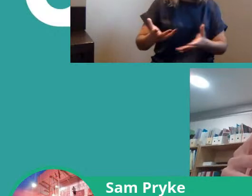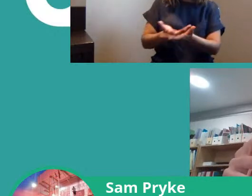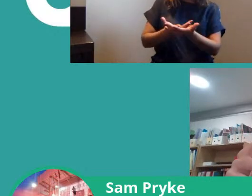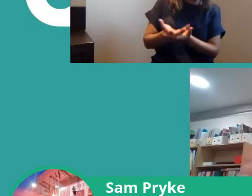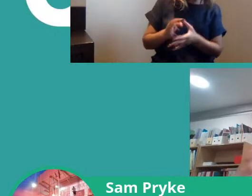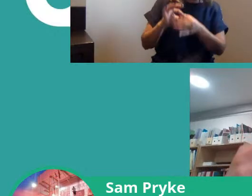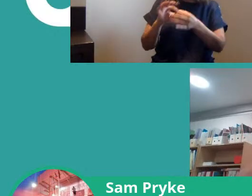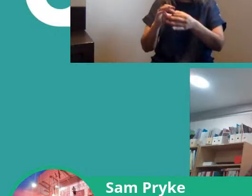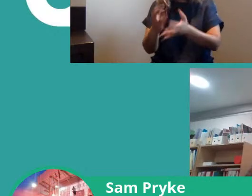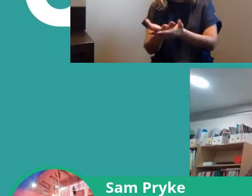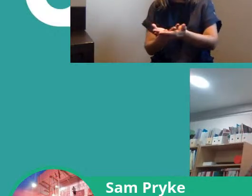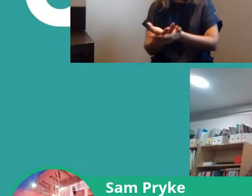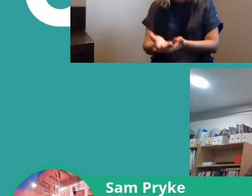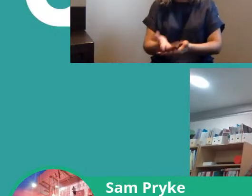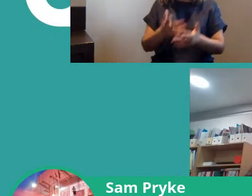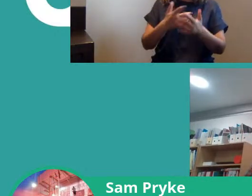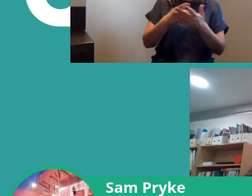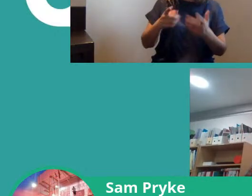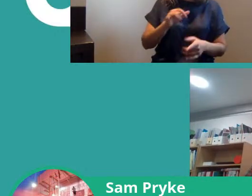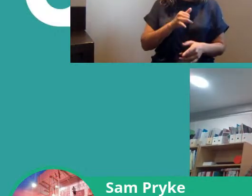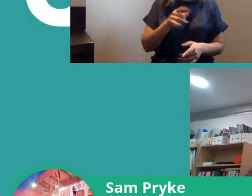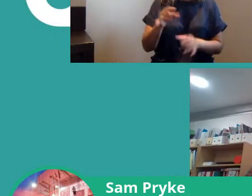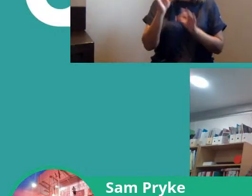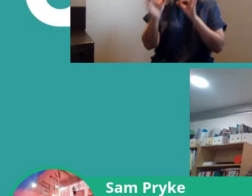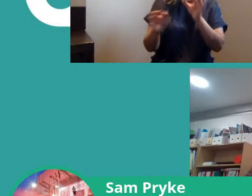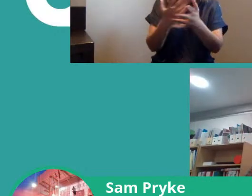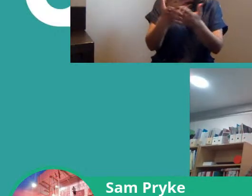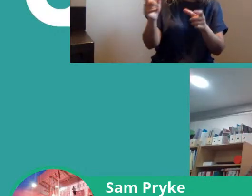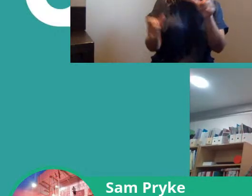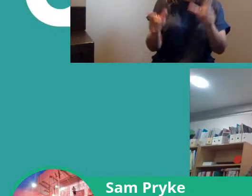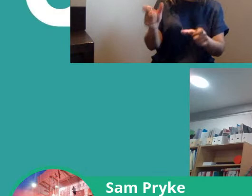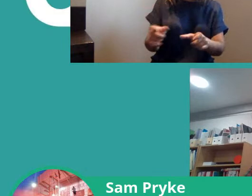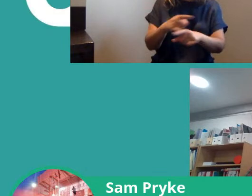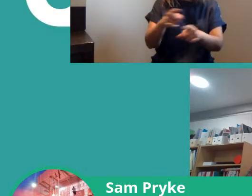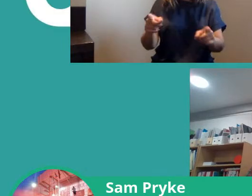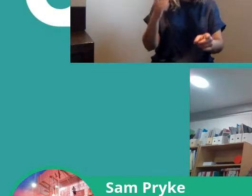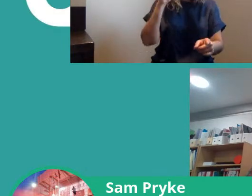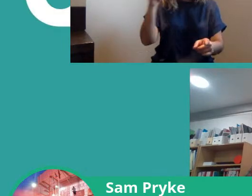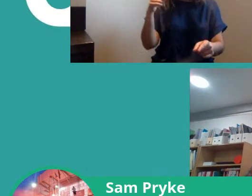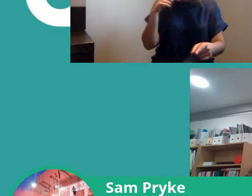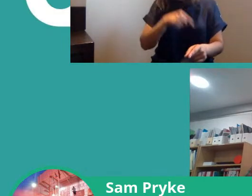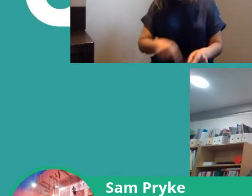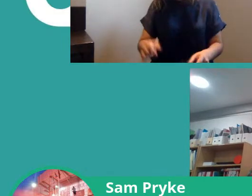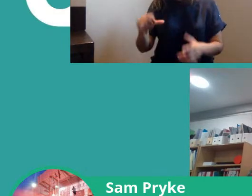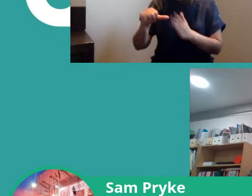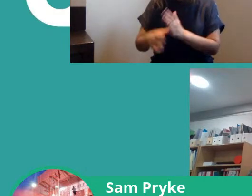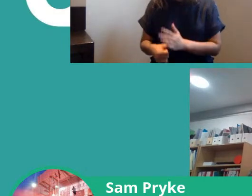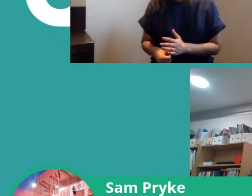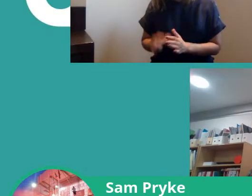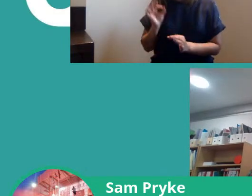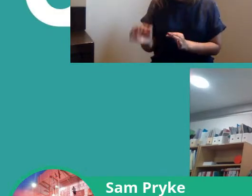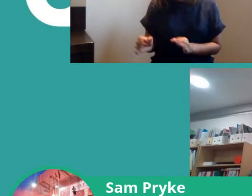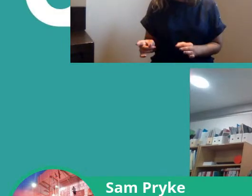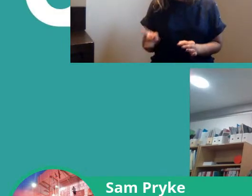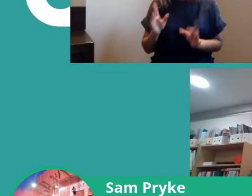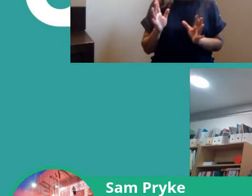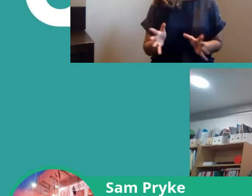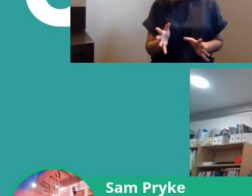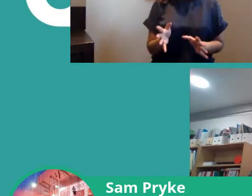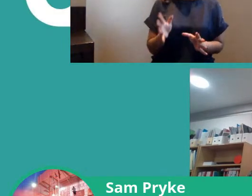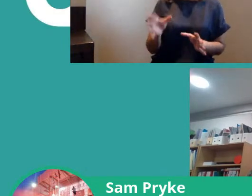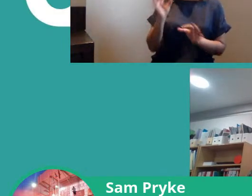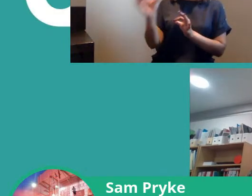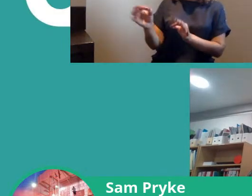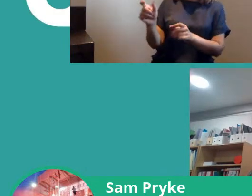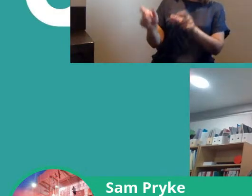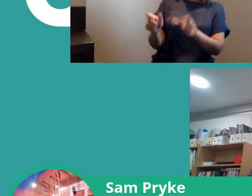and in many cases you might be asking people to do things that they think are quite strange or difficult I mean ultimately what you're going to be asking a lot of